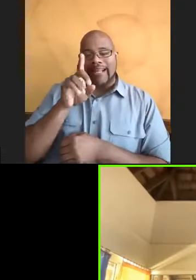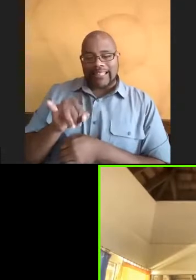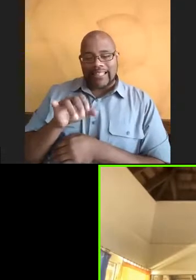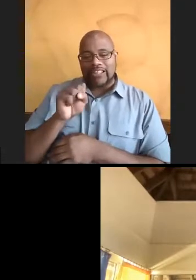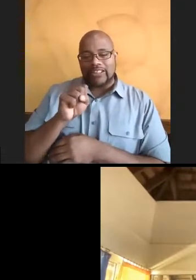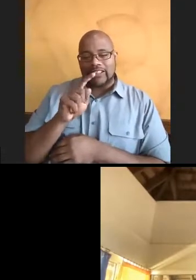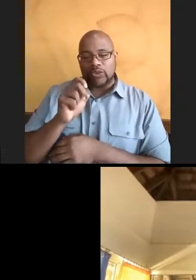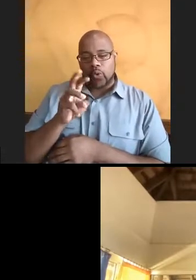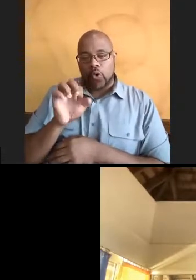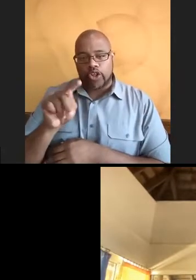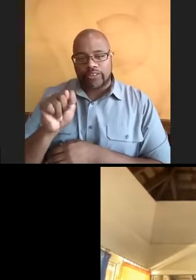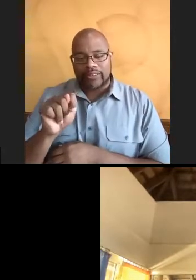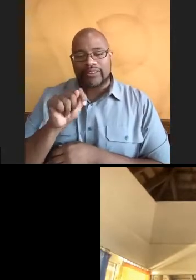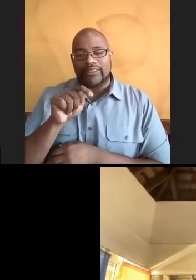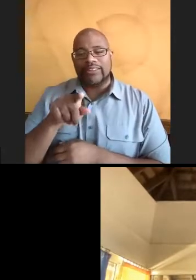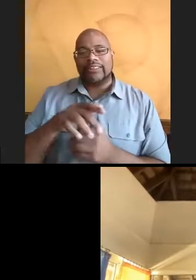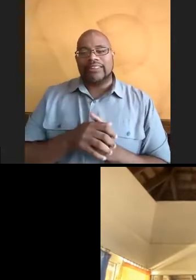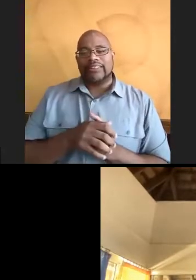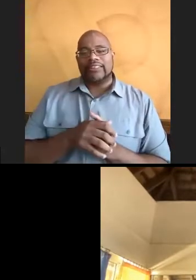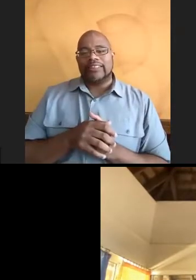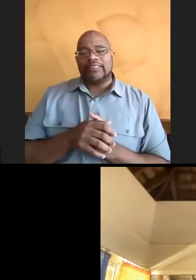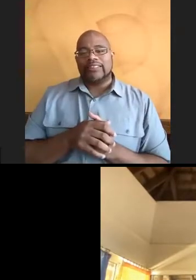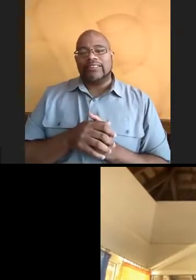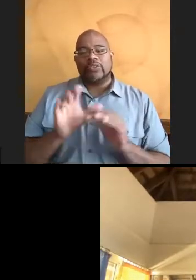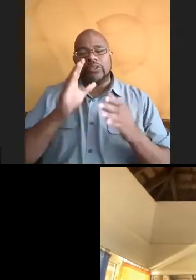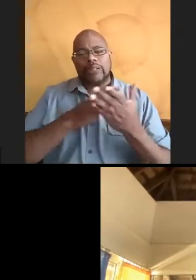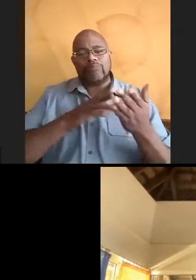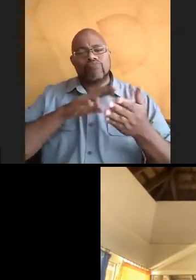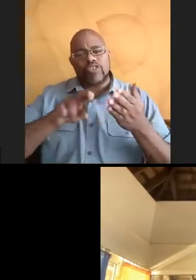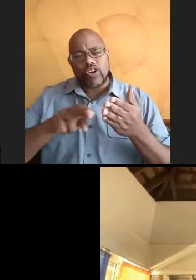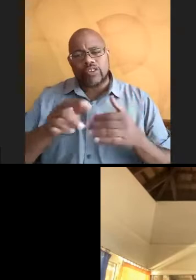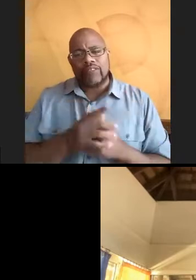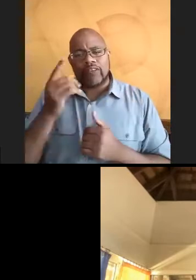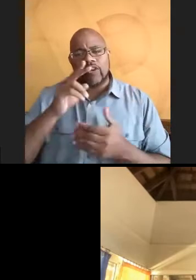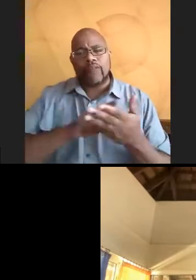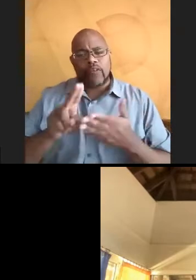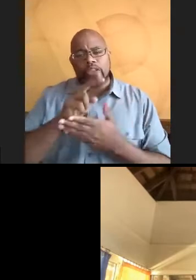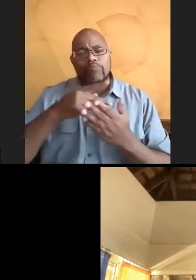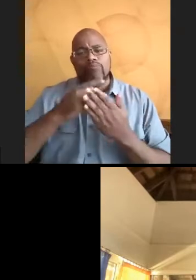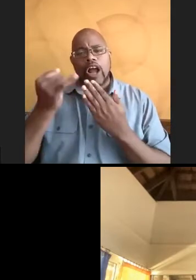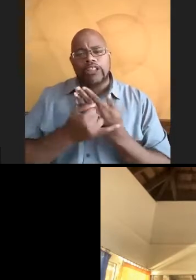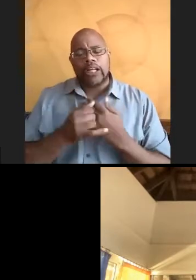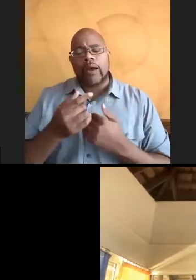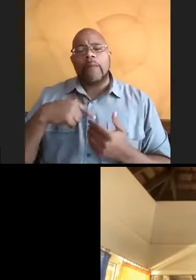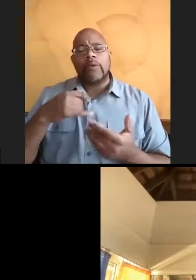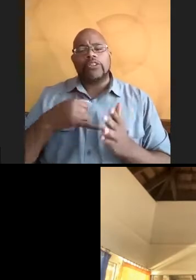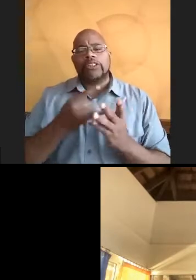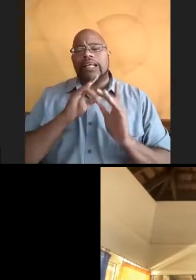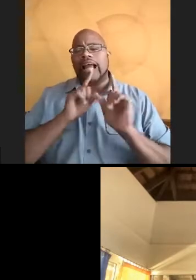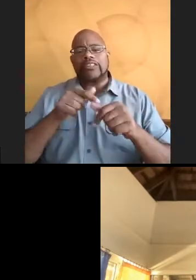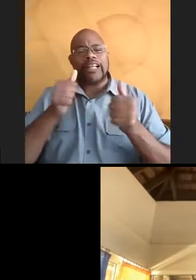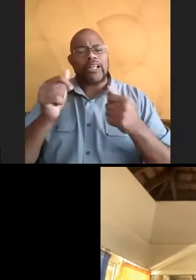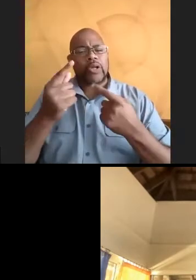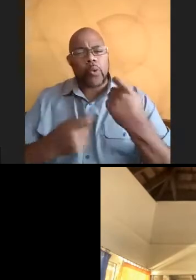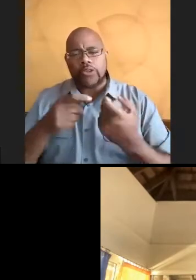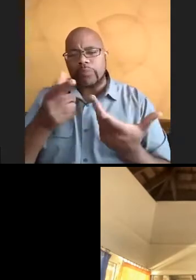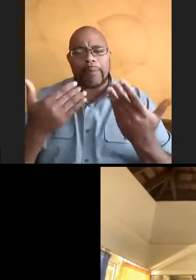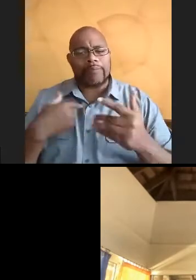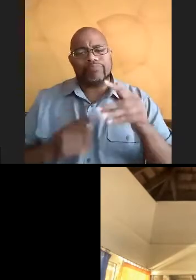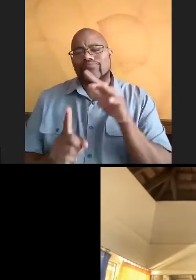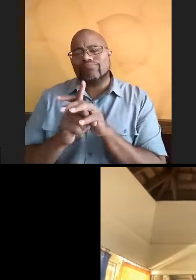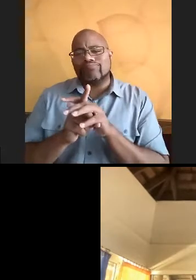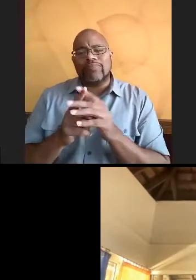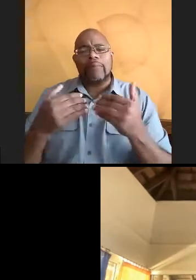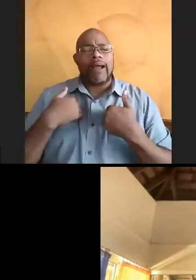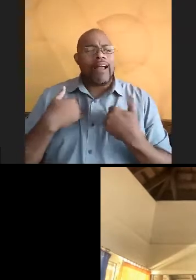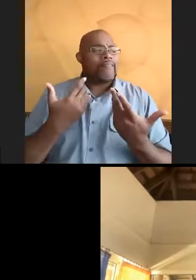She is currently in Maria doing some research with the diversity project. And we're here to just answer any questions you may have about